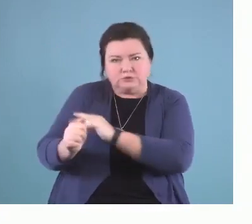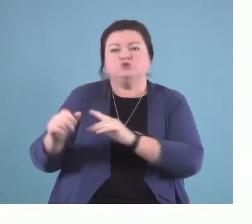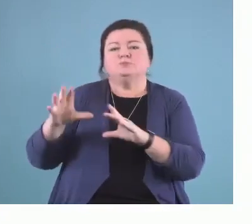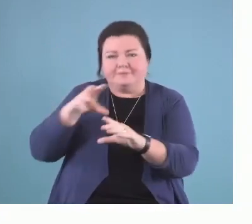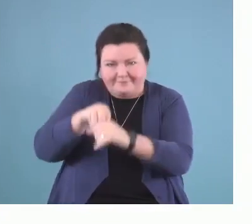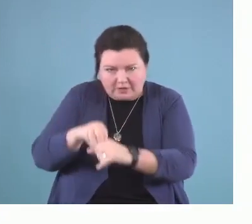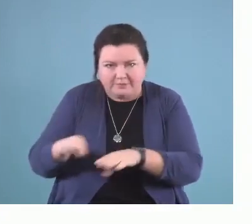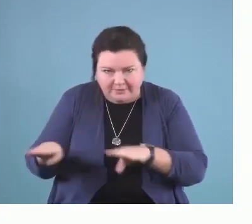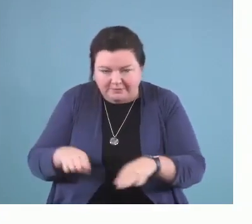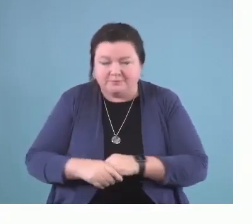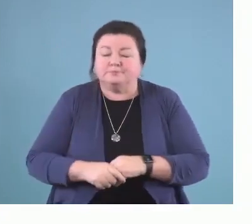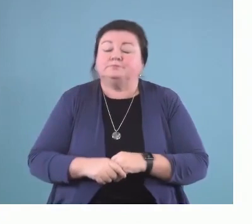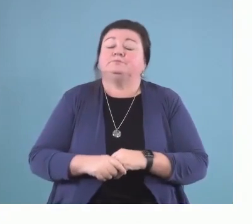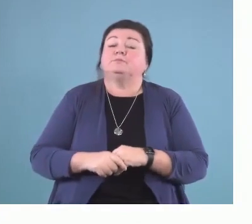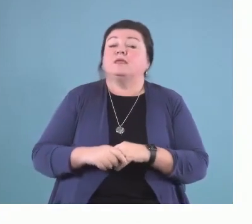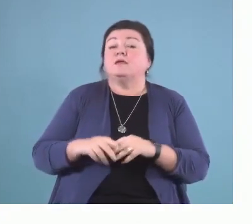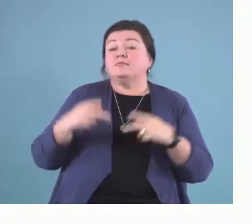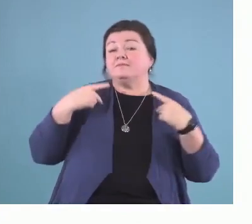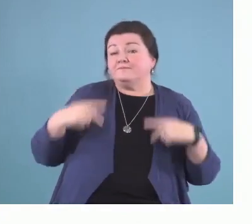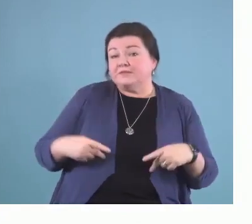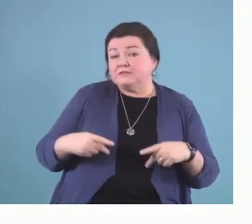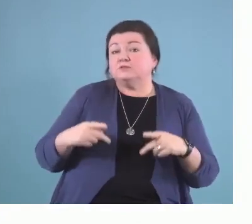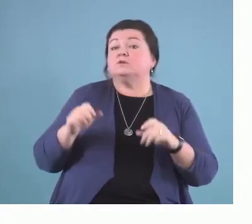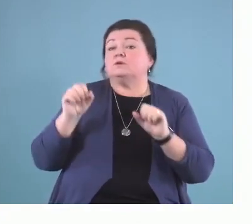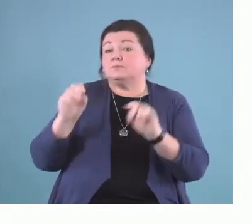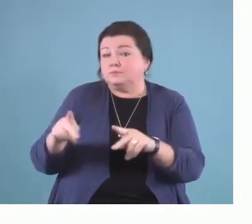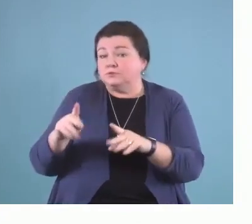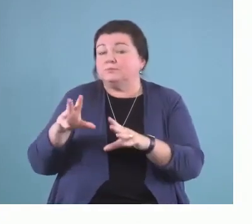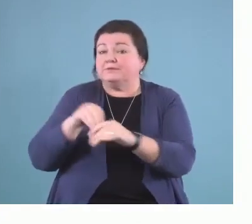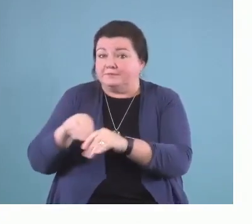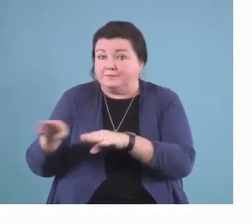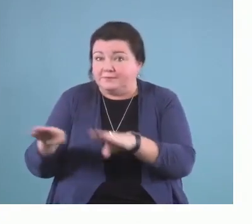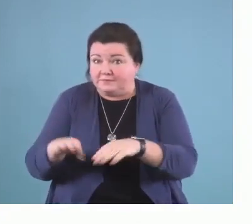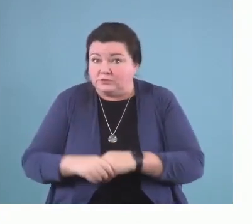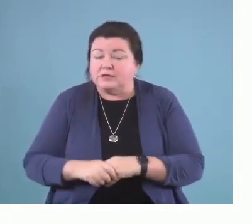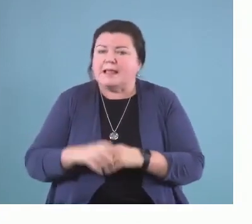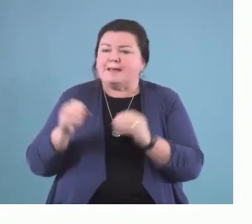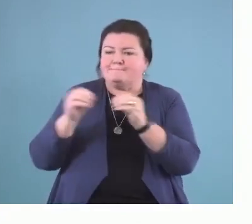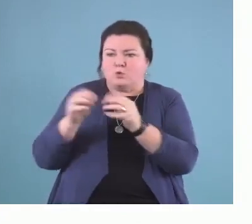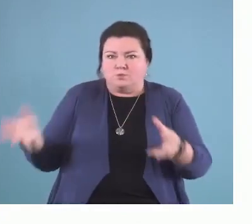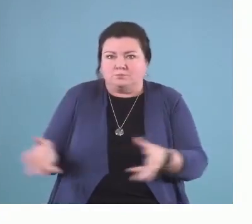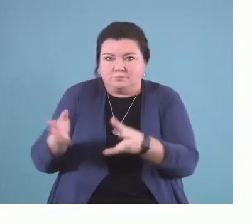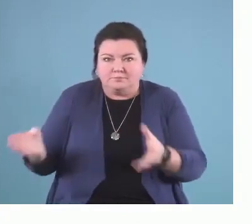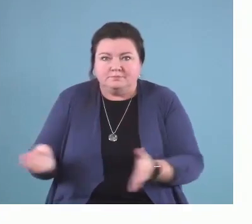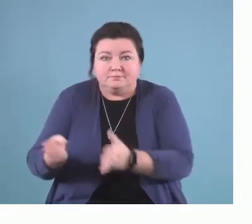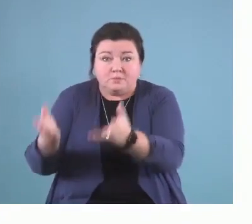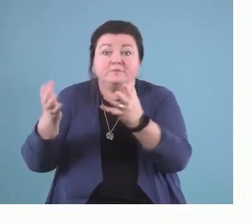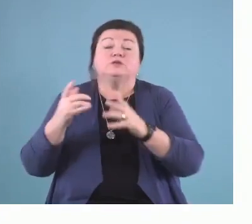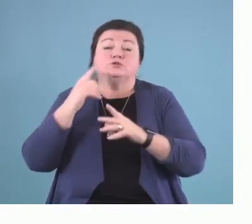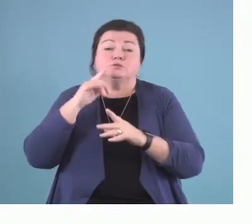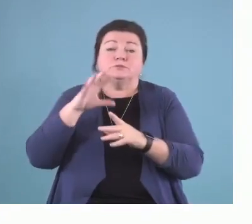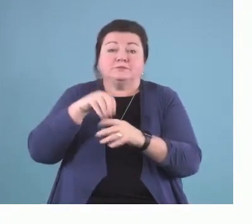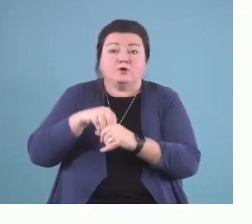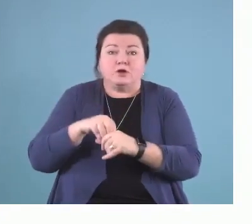physical opportunity to perform the behavior, and the more motivated to perform the target behavior than any other